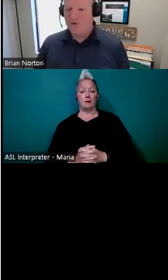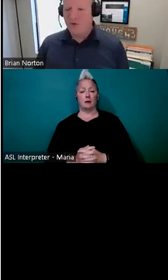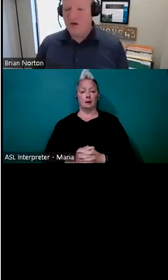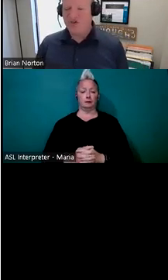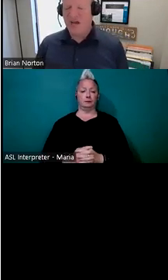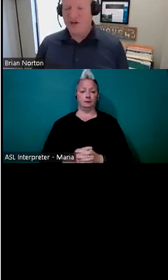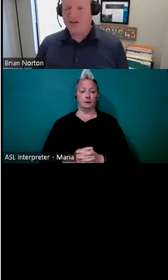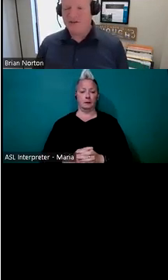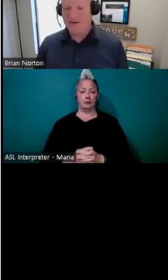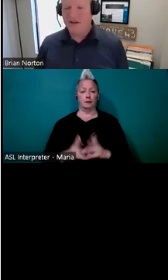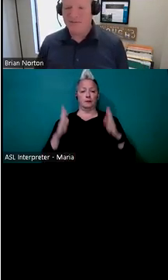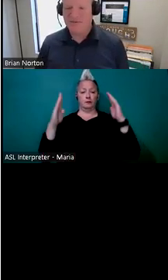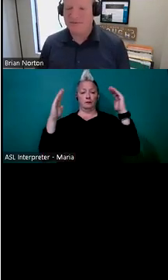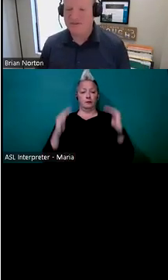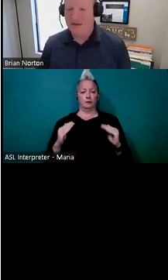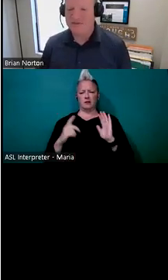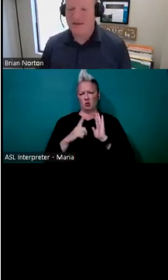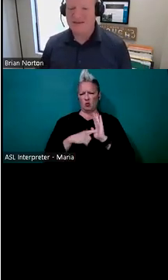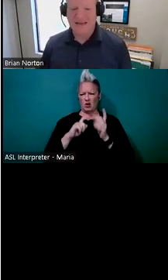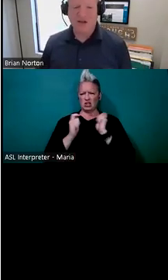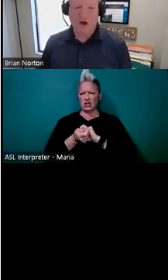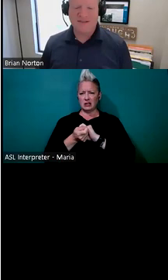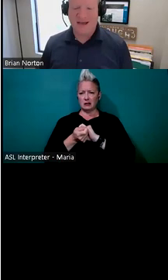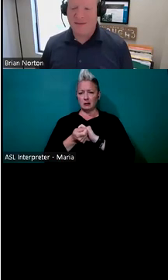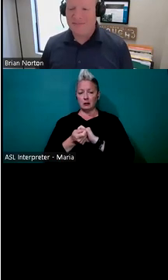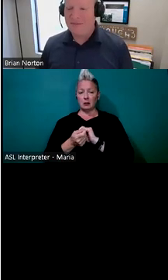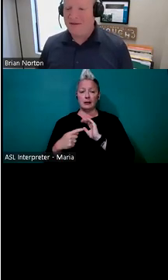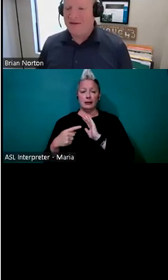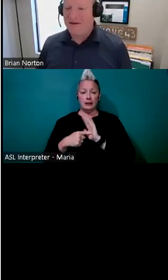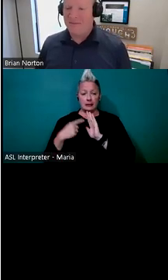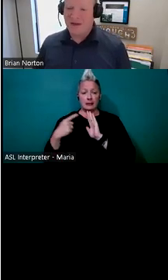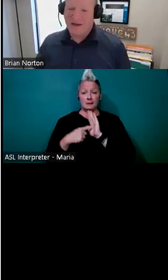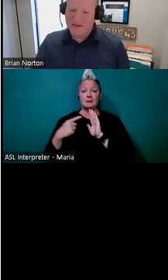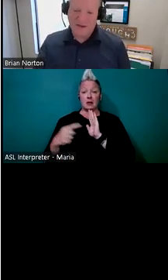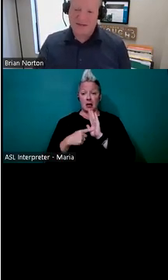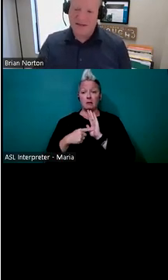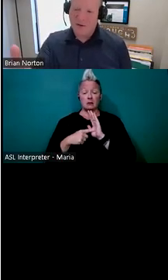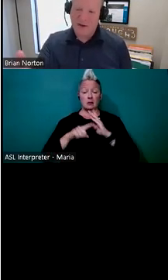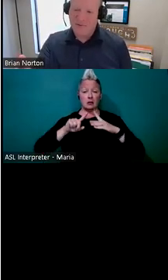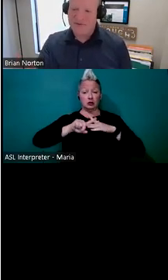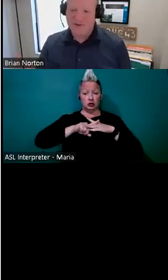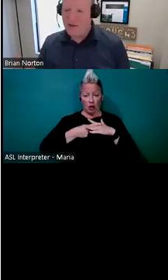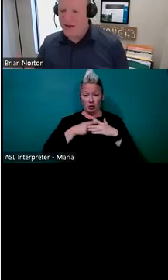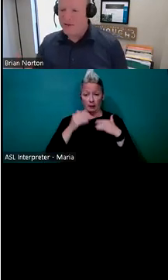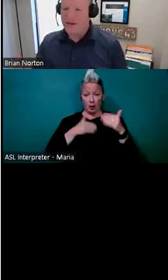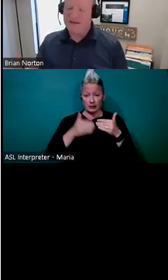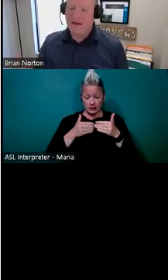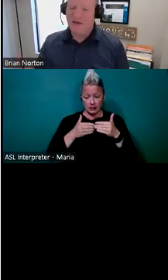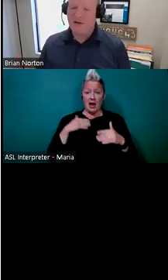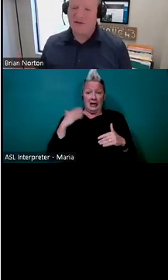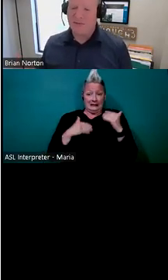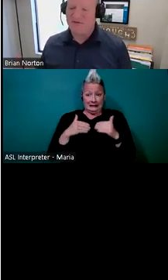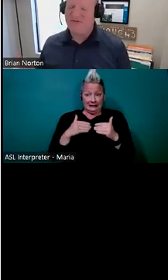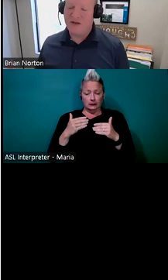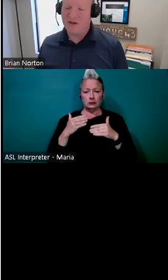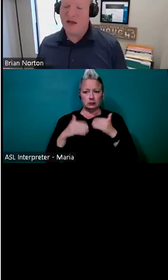there's also the what's changed. Um, sometimes things can take a long time. Um, obviously it's that hurry up. It's the slow down. It can take